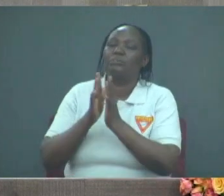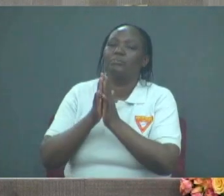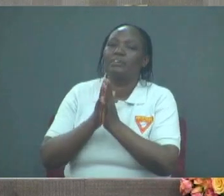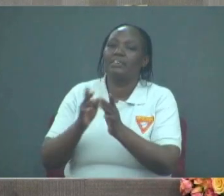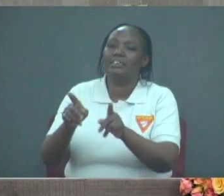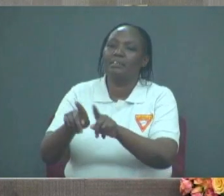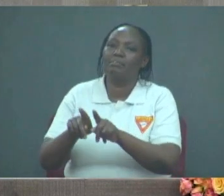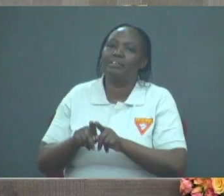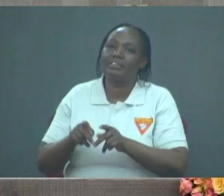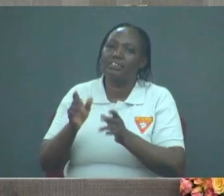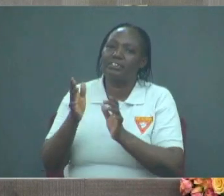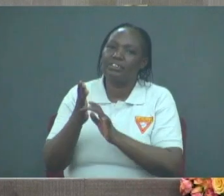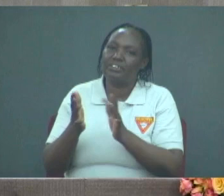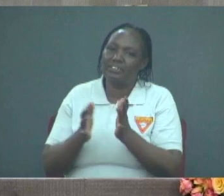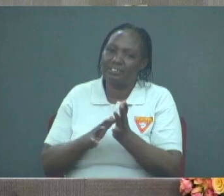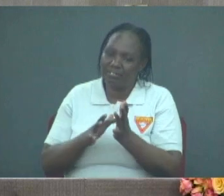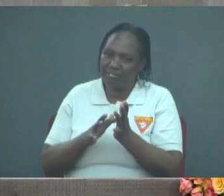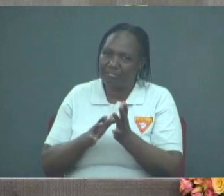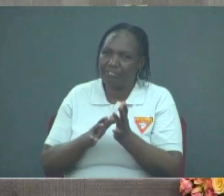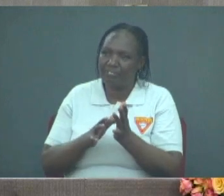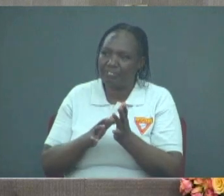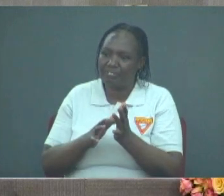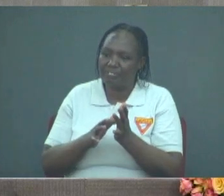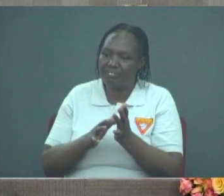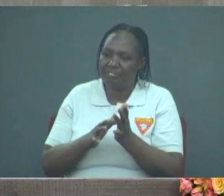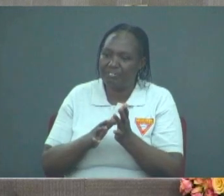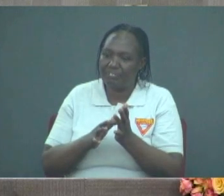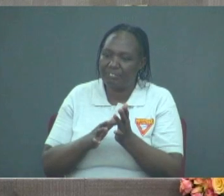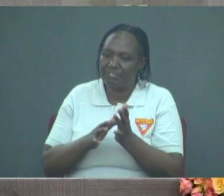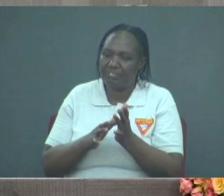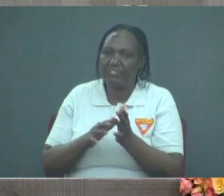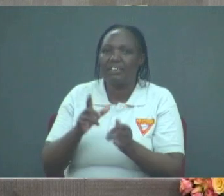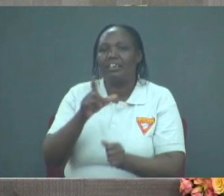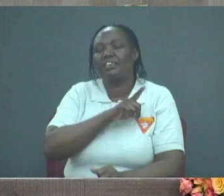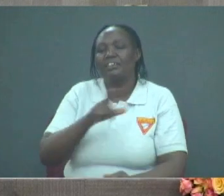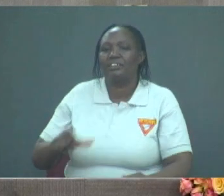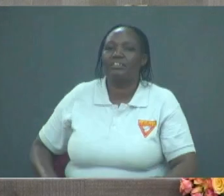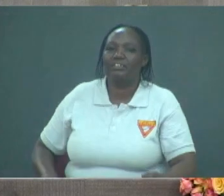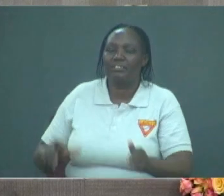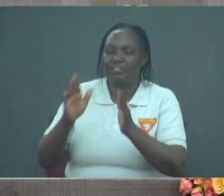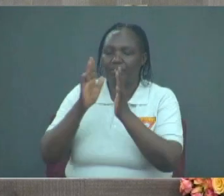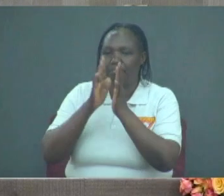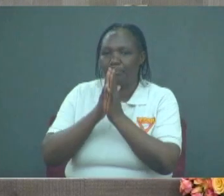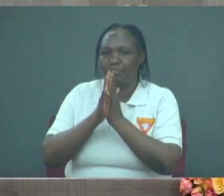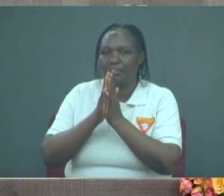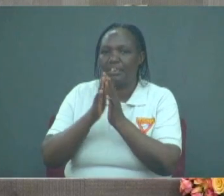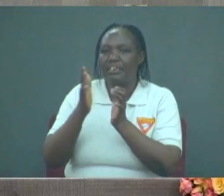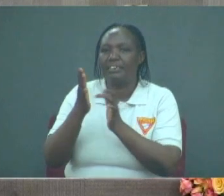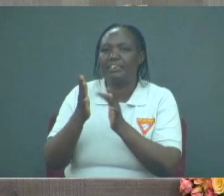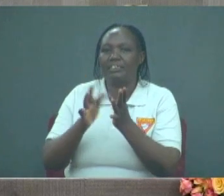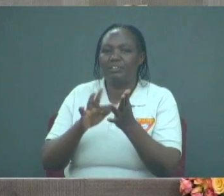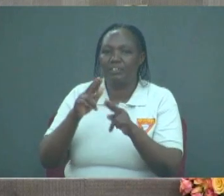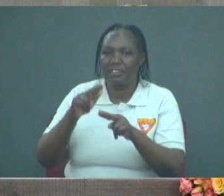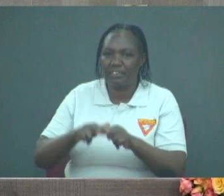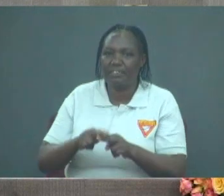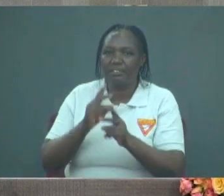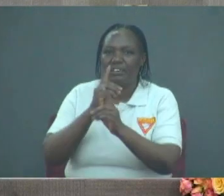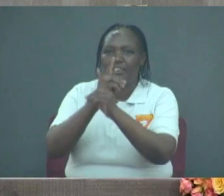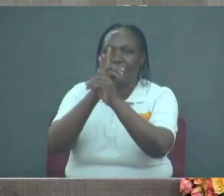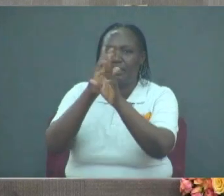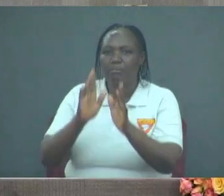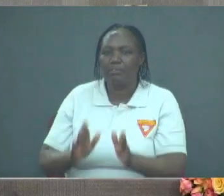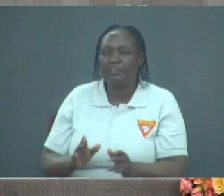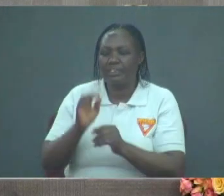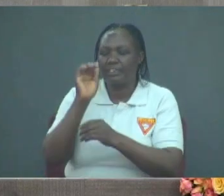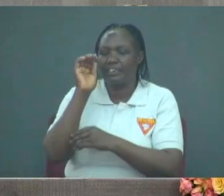did this before me, or Pastor George, the Lord's Prayer. And Jesus was sitting with his disciples, and they